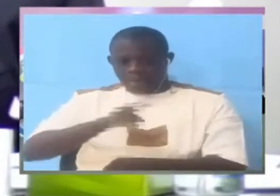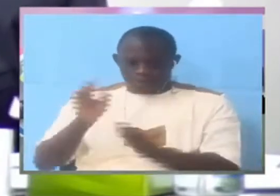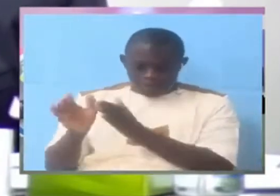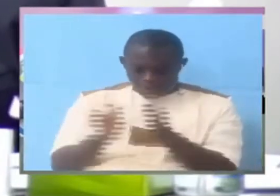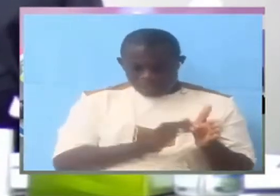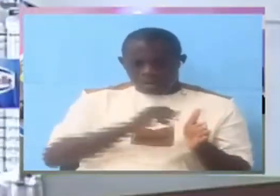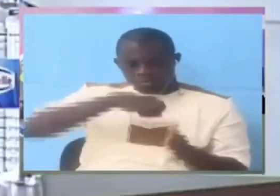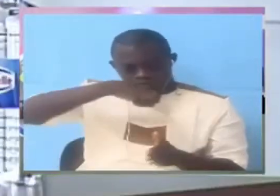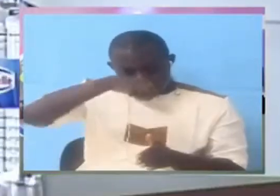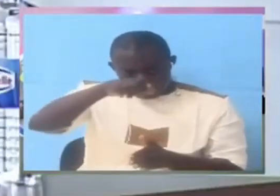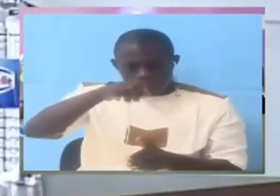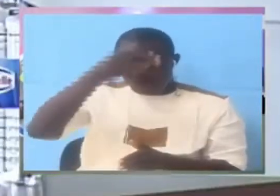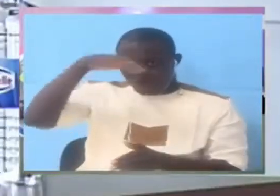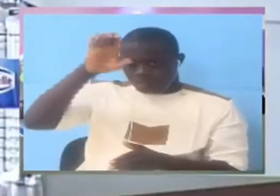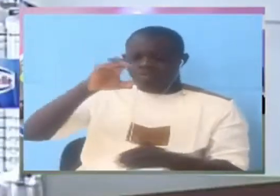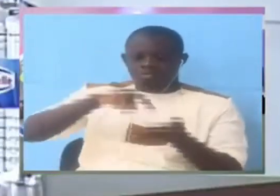offense